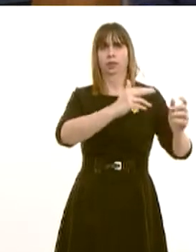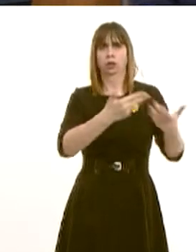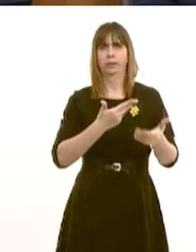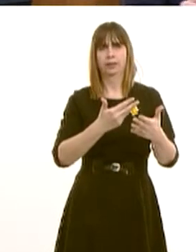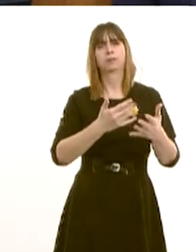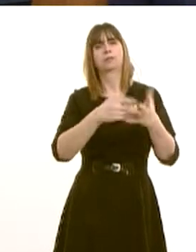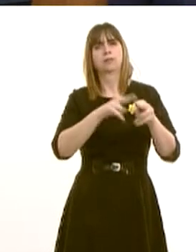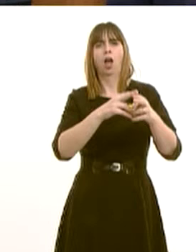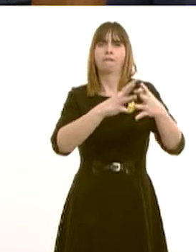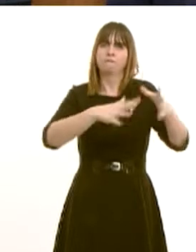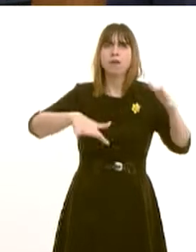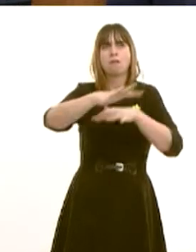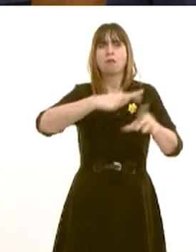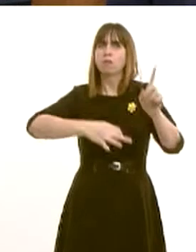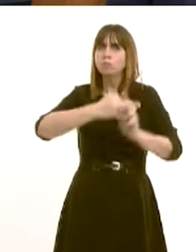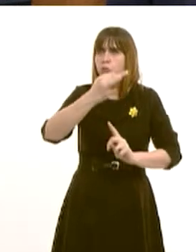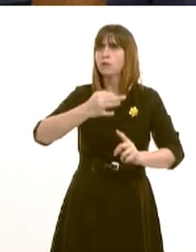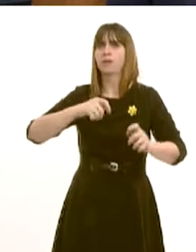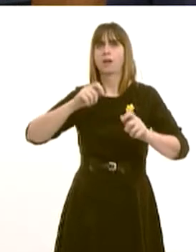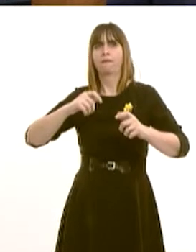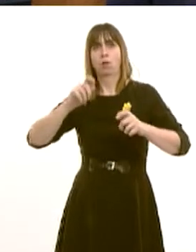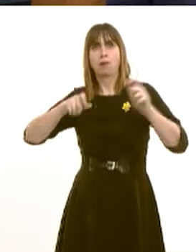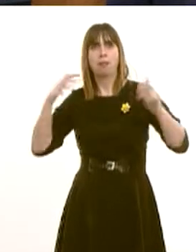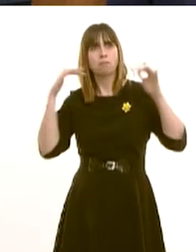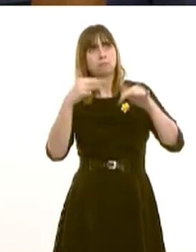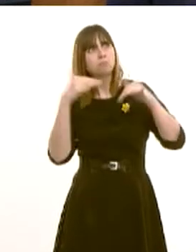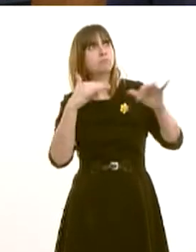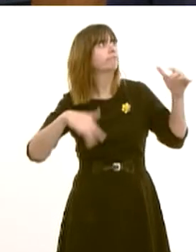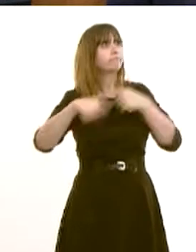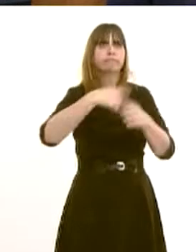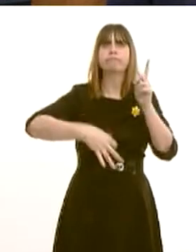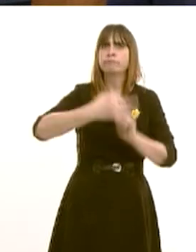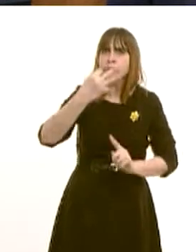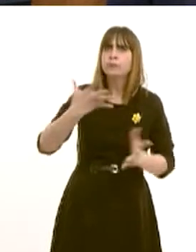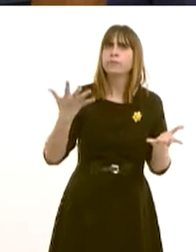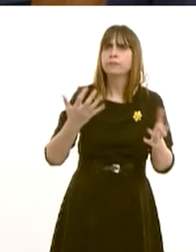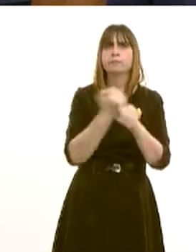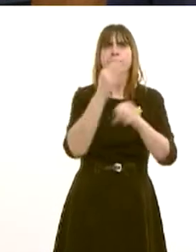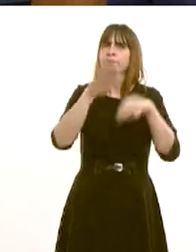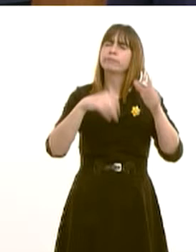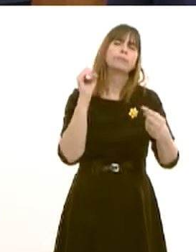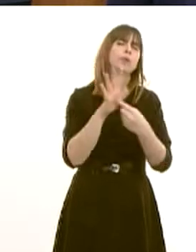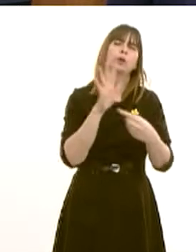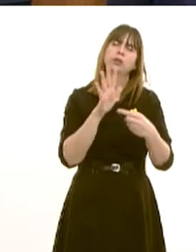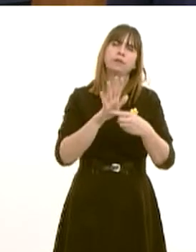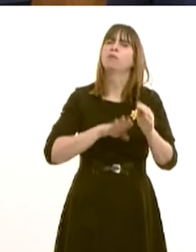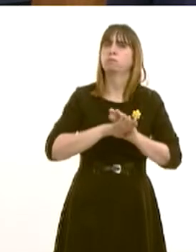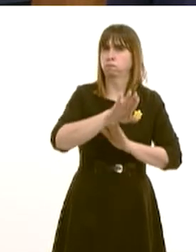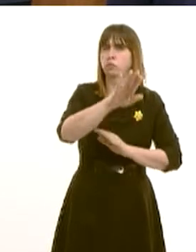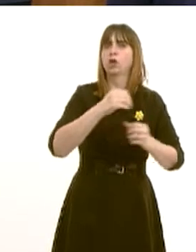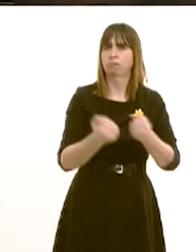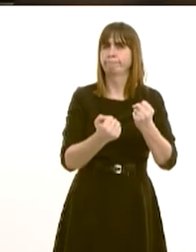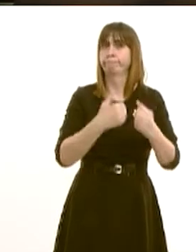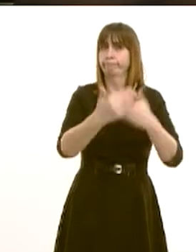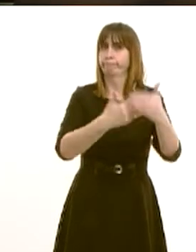improve staff and patient environments, while of course enhancing the long-term viability of the hospital. Well, will ask the Health Minister to